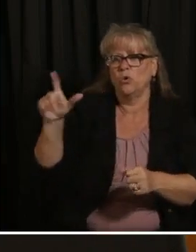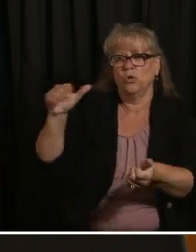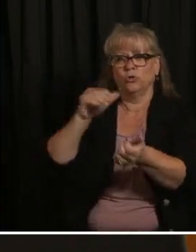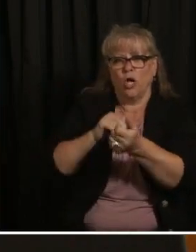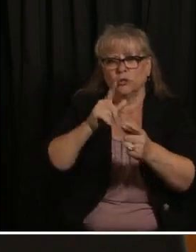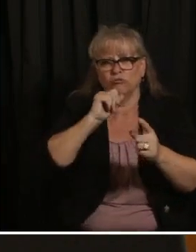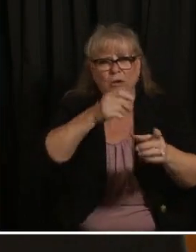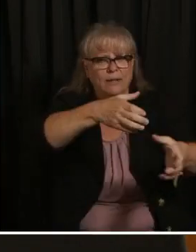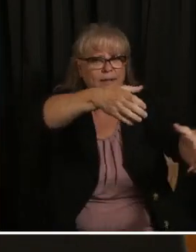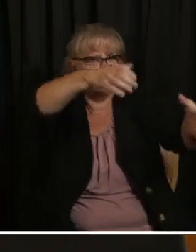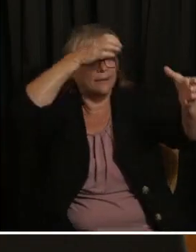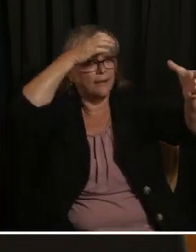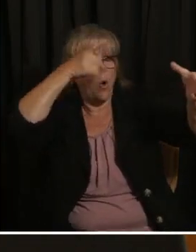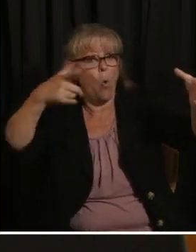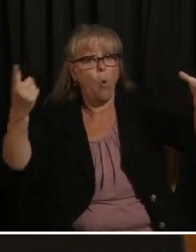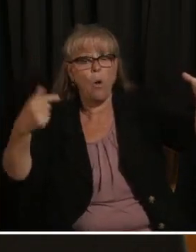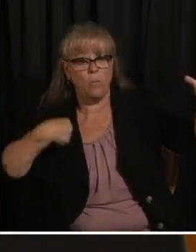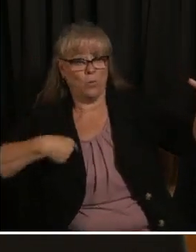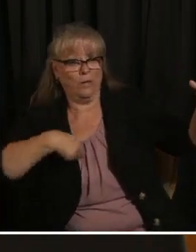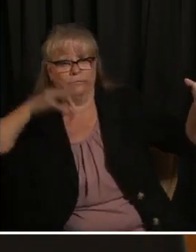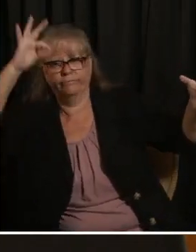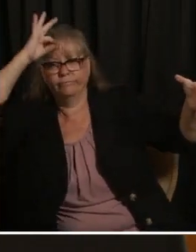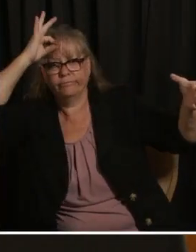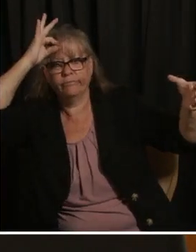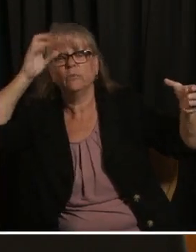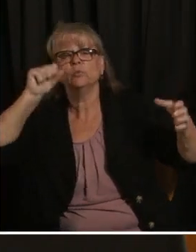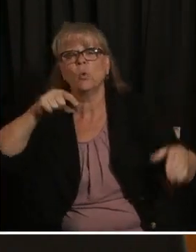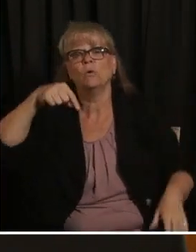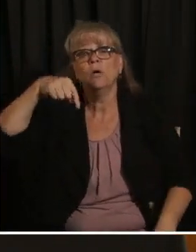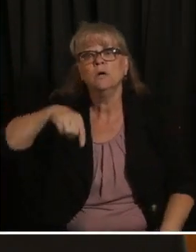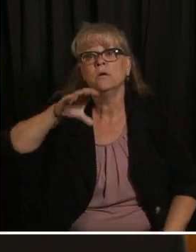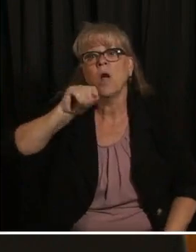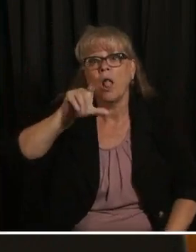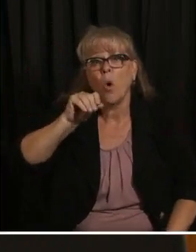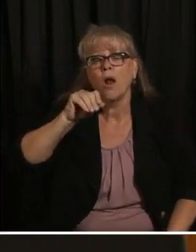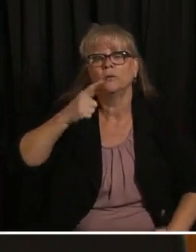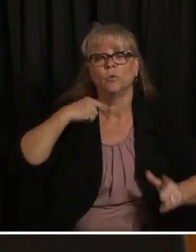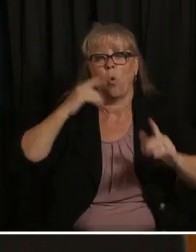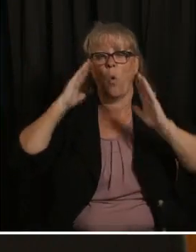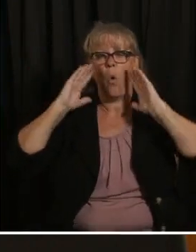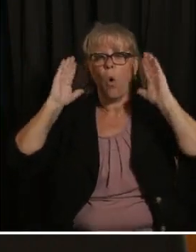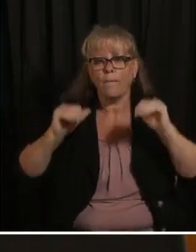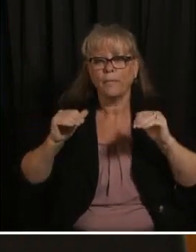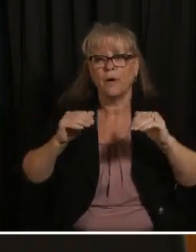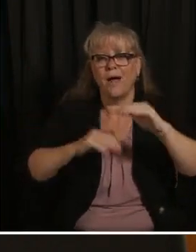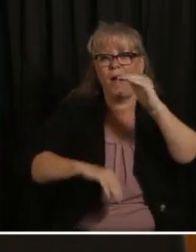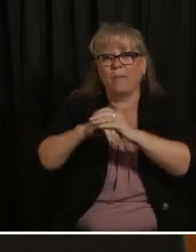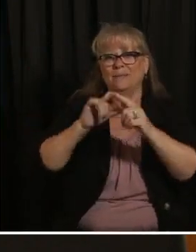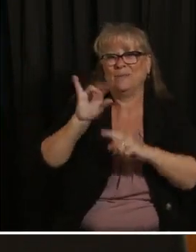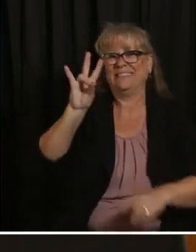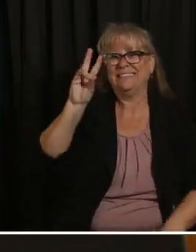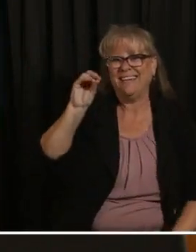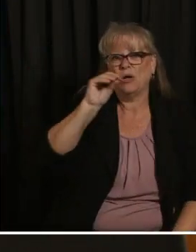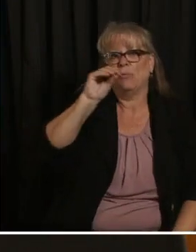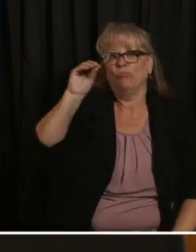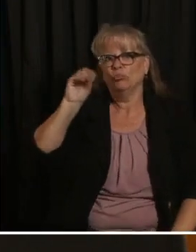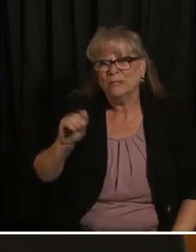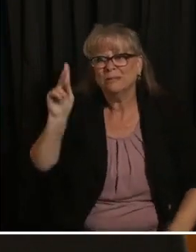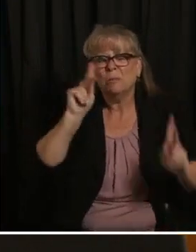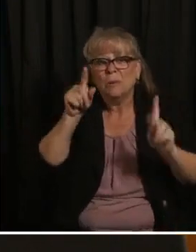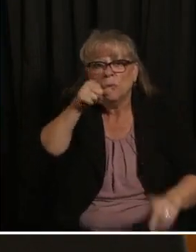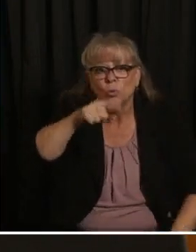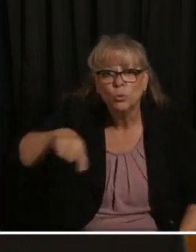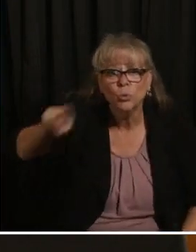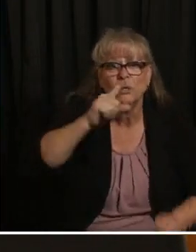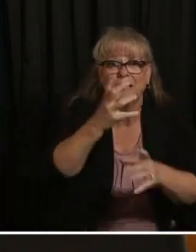in Colorado we are very hopeful we'll President Biden's goal of 70 percent of 18 and up with the first vaccine by